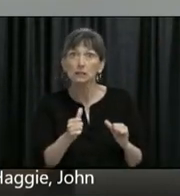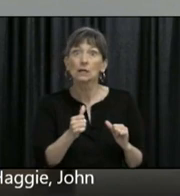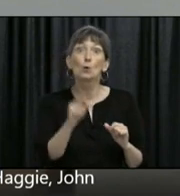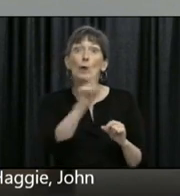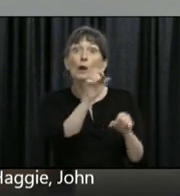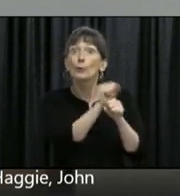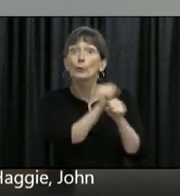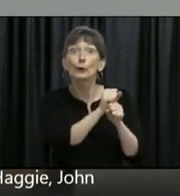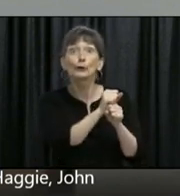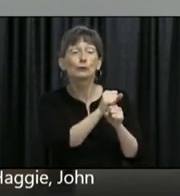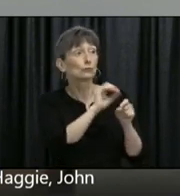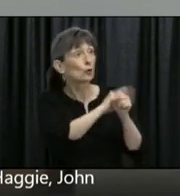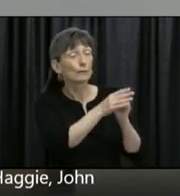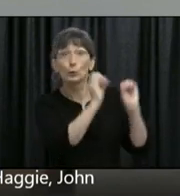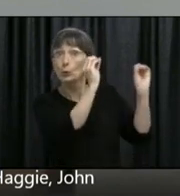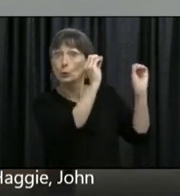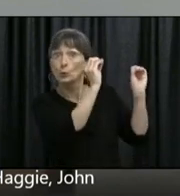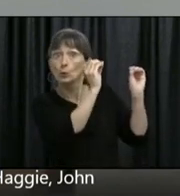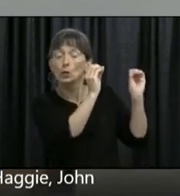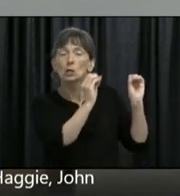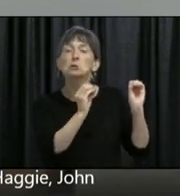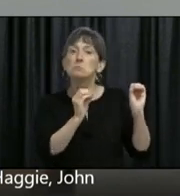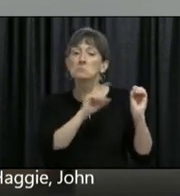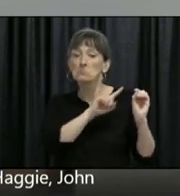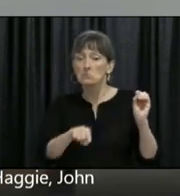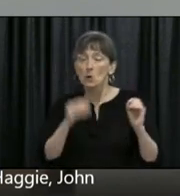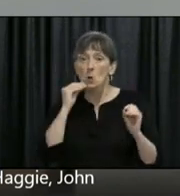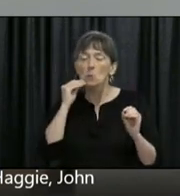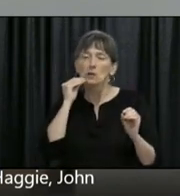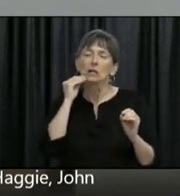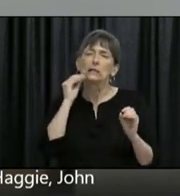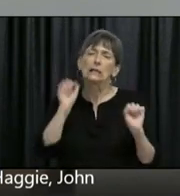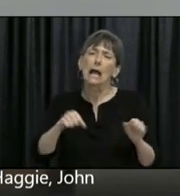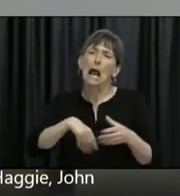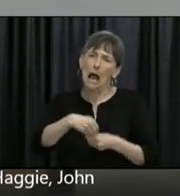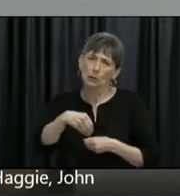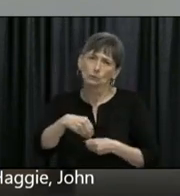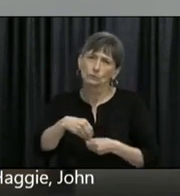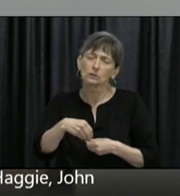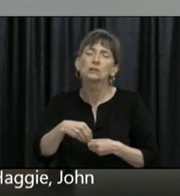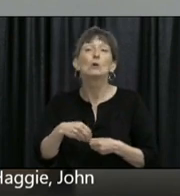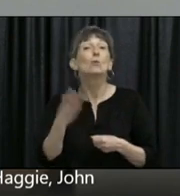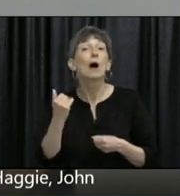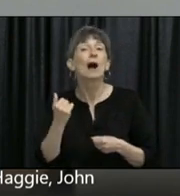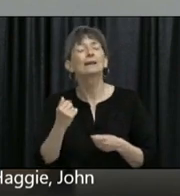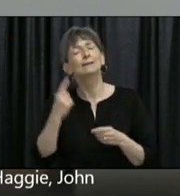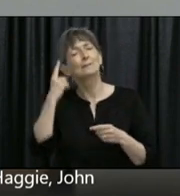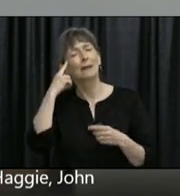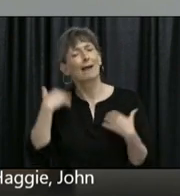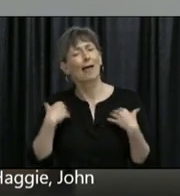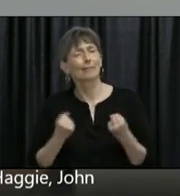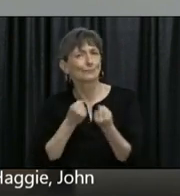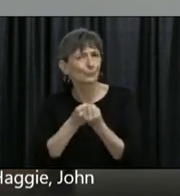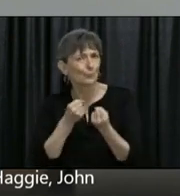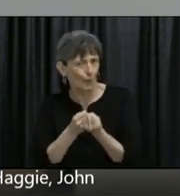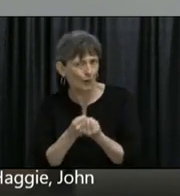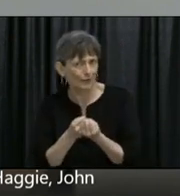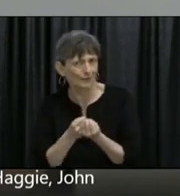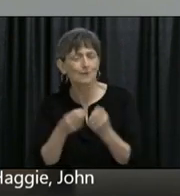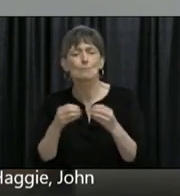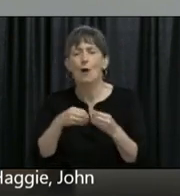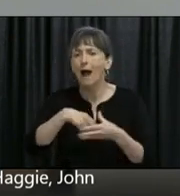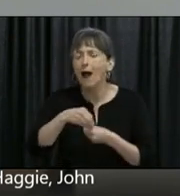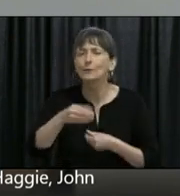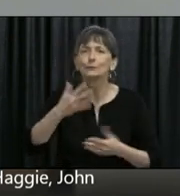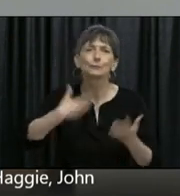as grievous in many respects as the physical ones. And this is a safe give from a public health point of view,